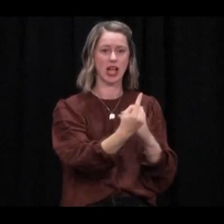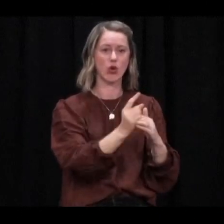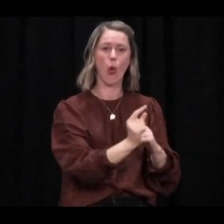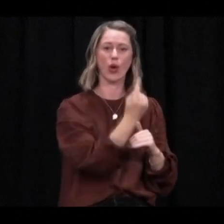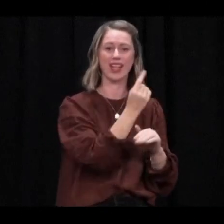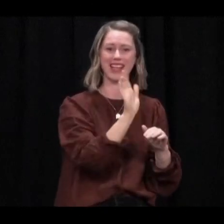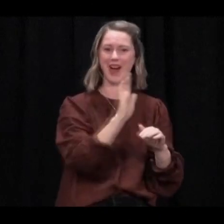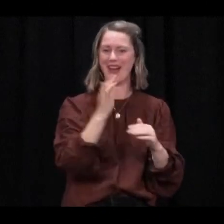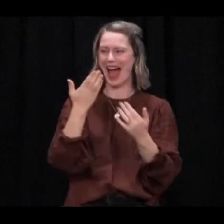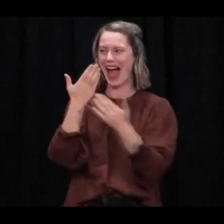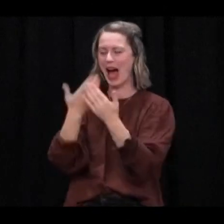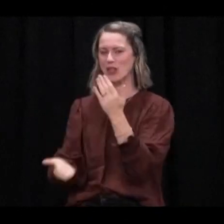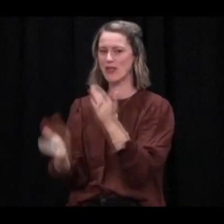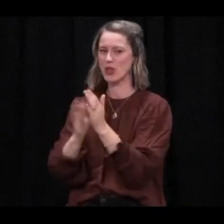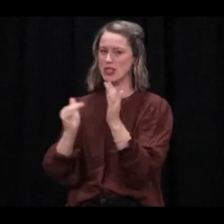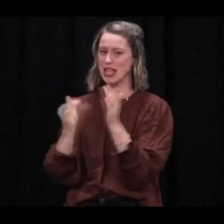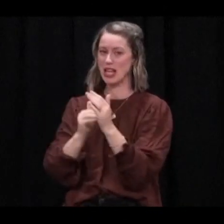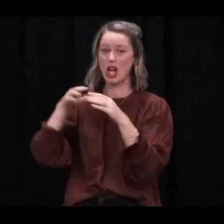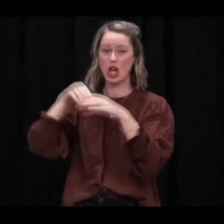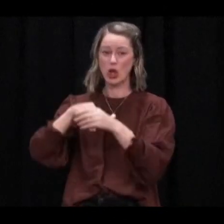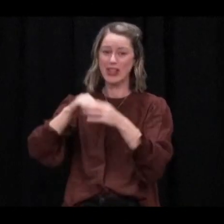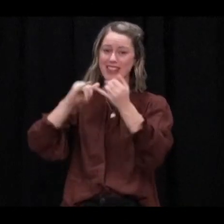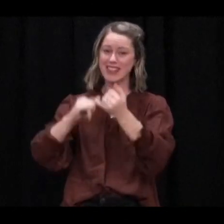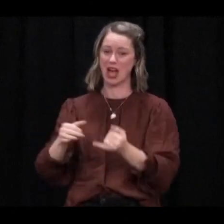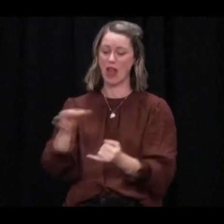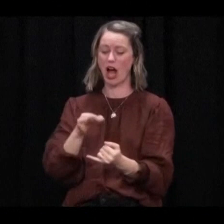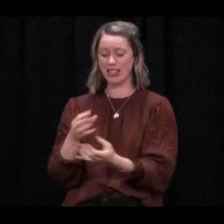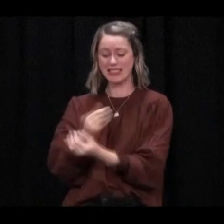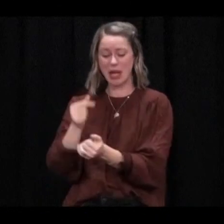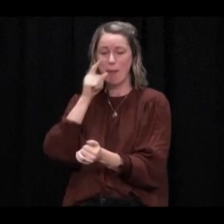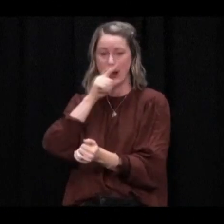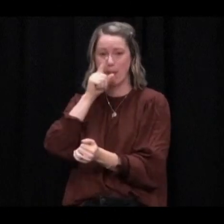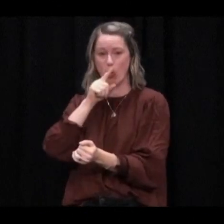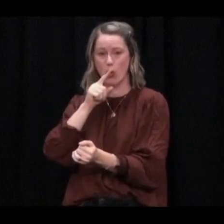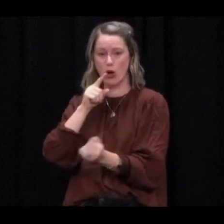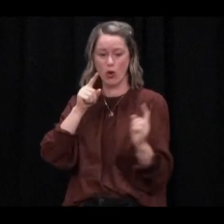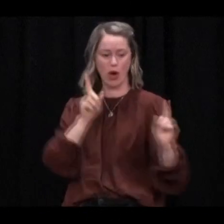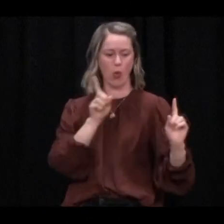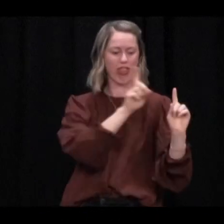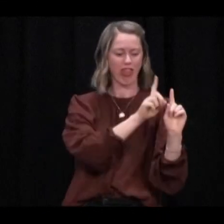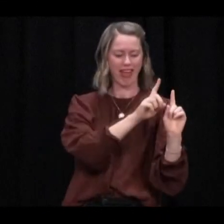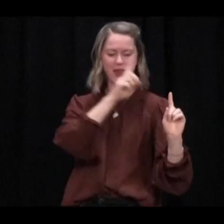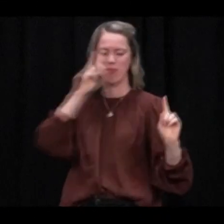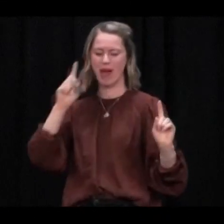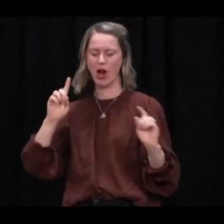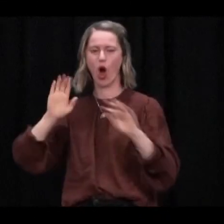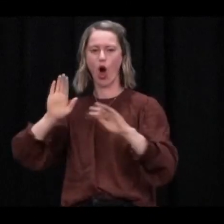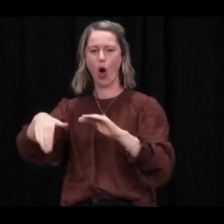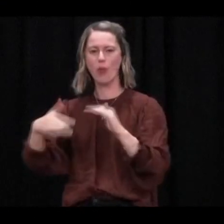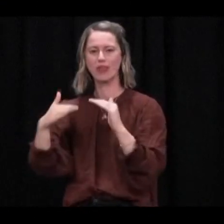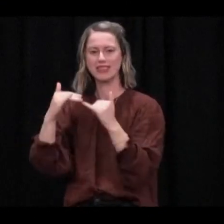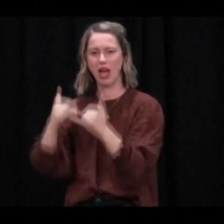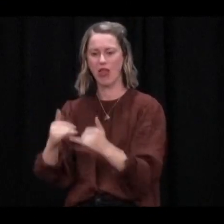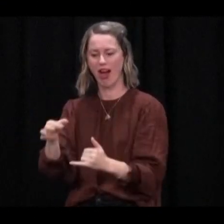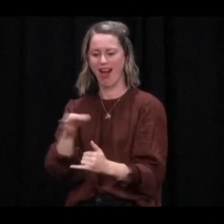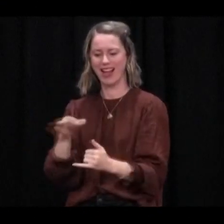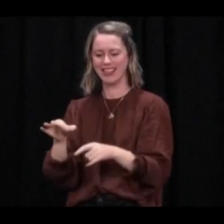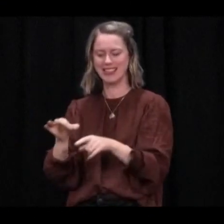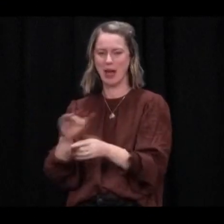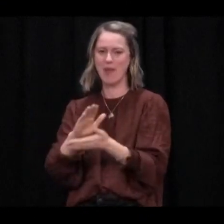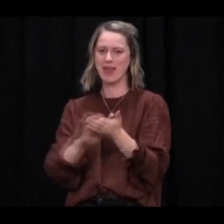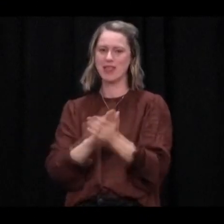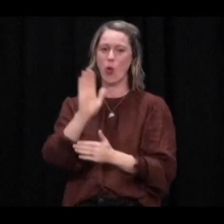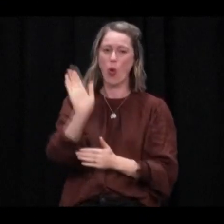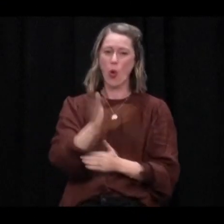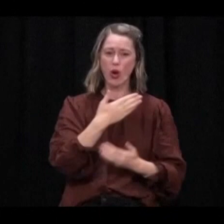Auckland. That includes in the South Island. So we do have people who have been at locations of interest across the